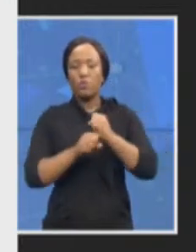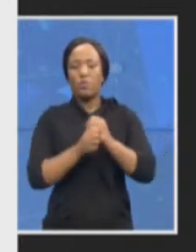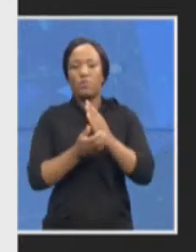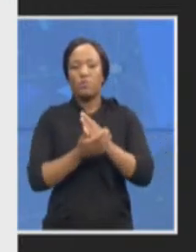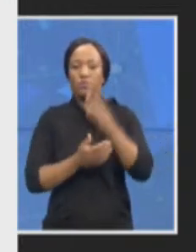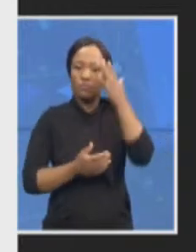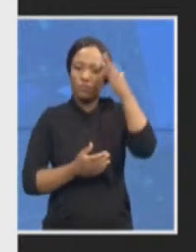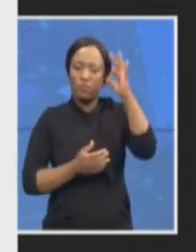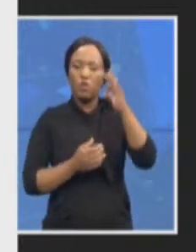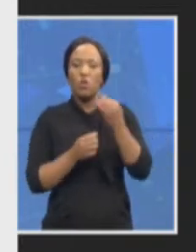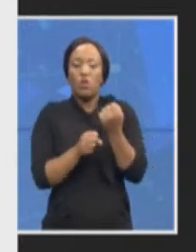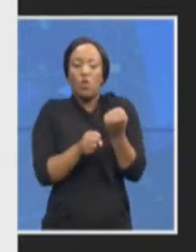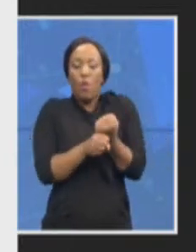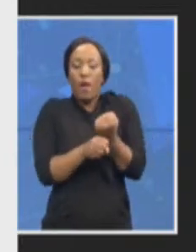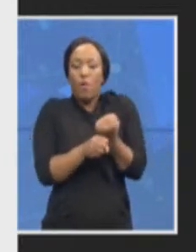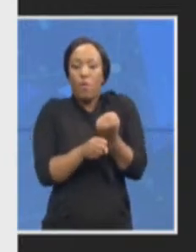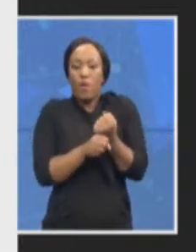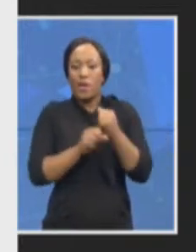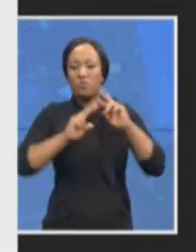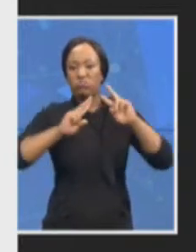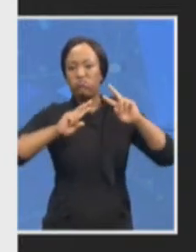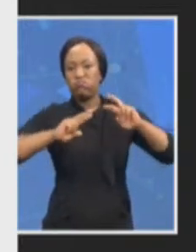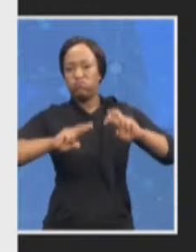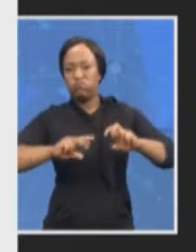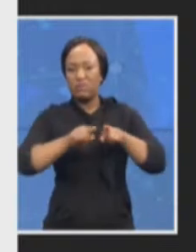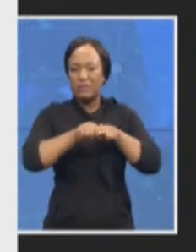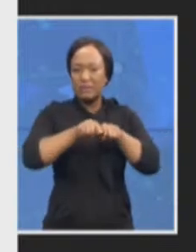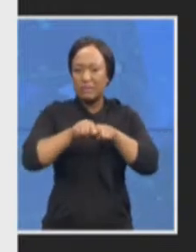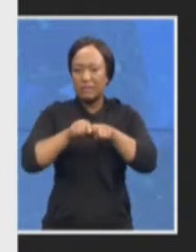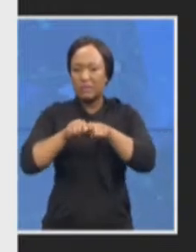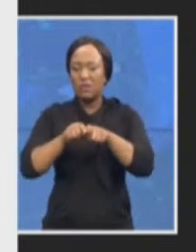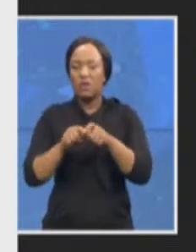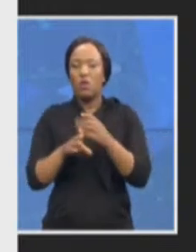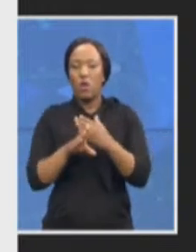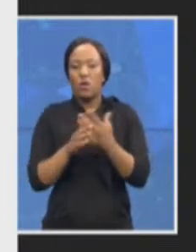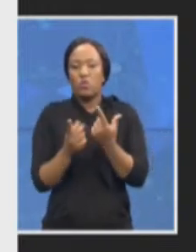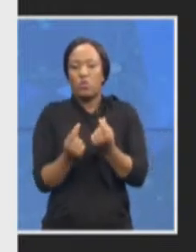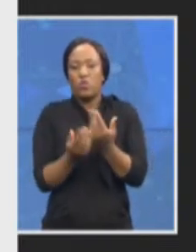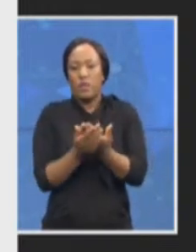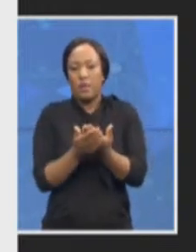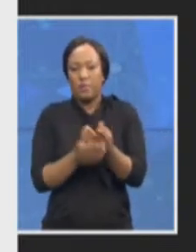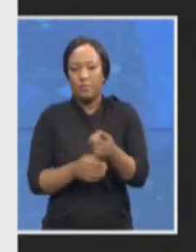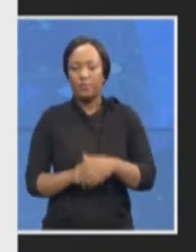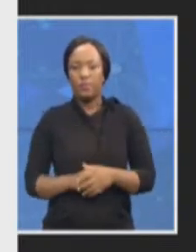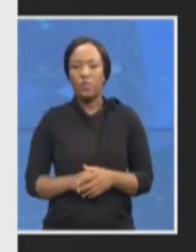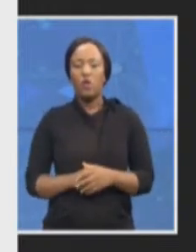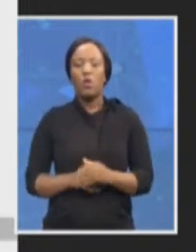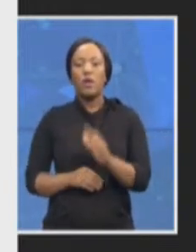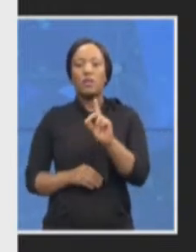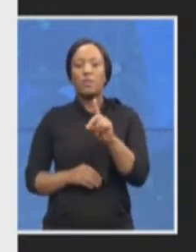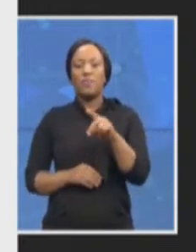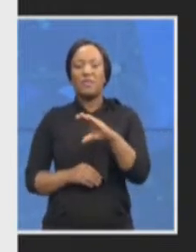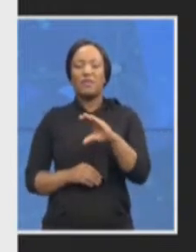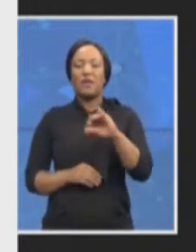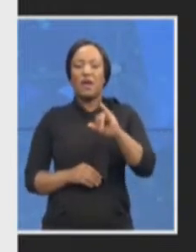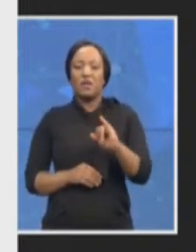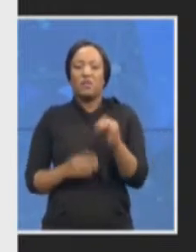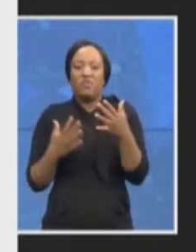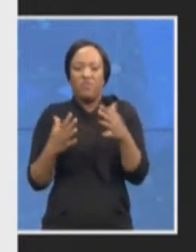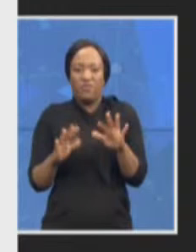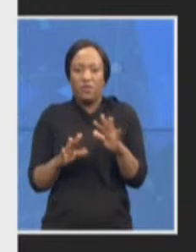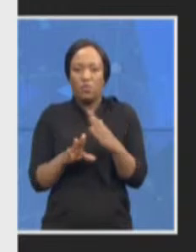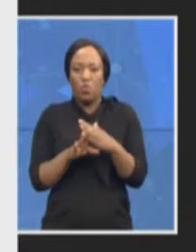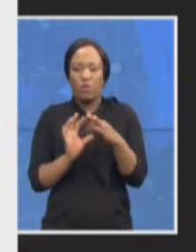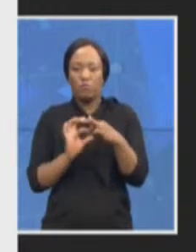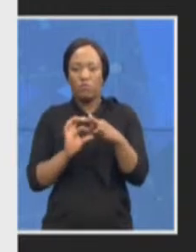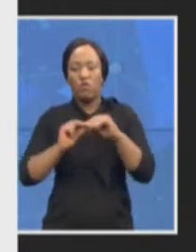these complex matters we are working closely with the DPCI in terms of the investigations that they do we are